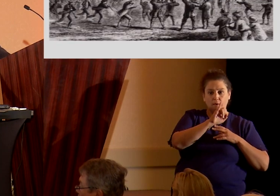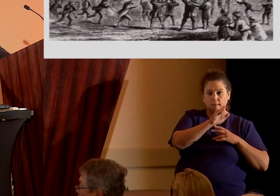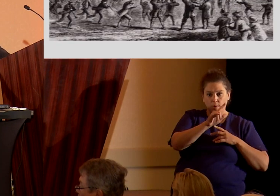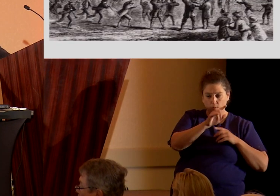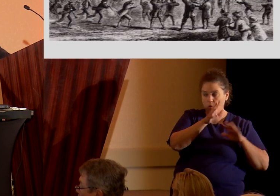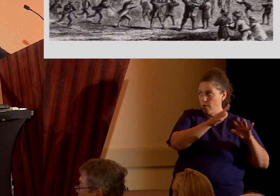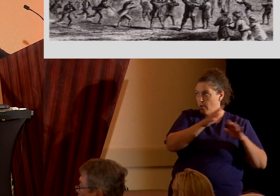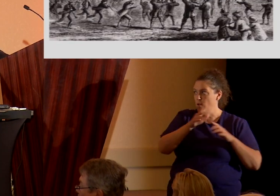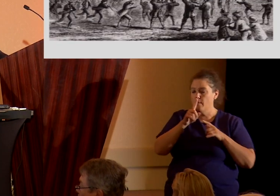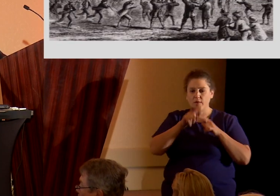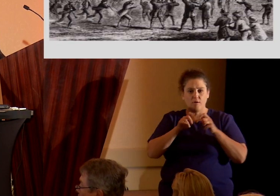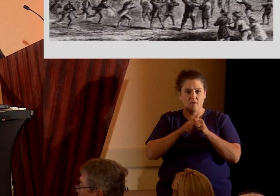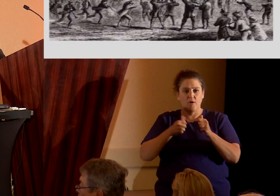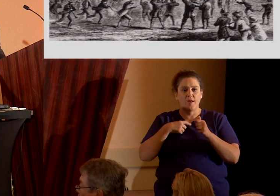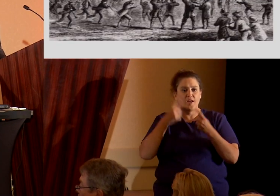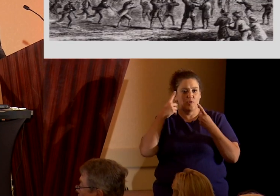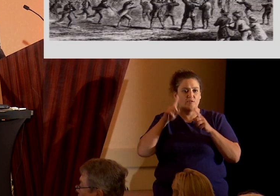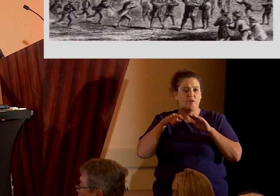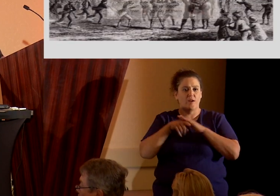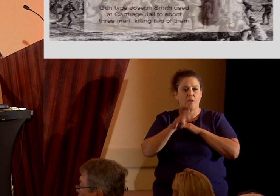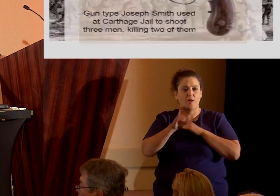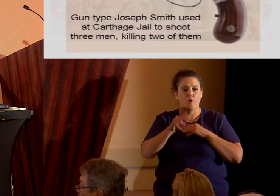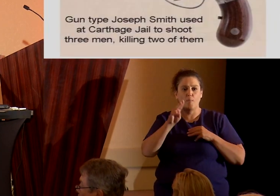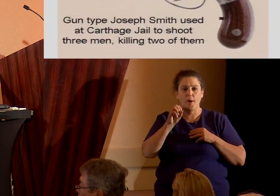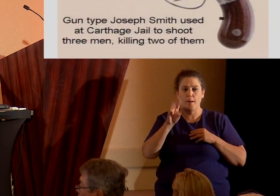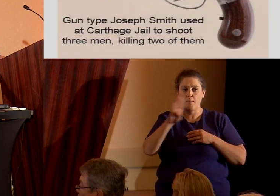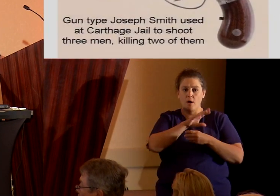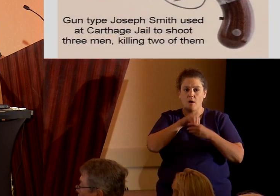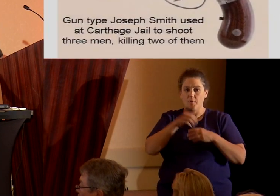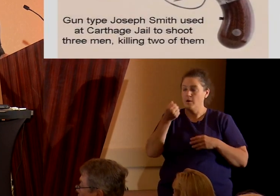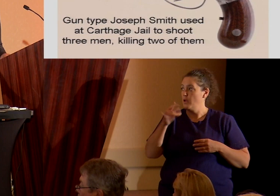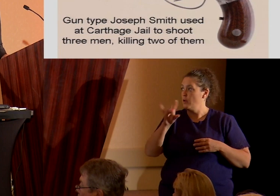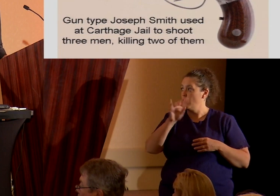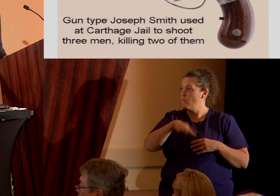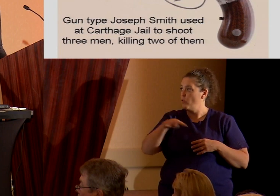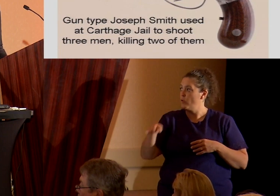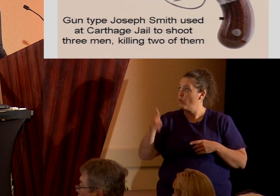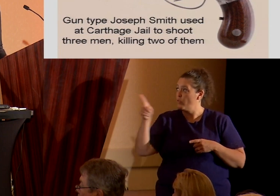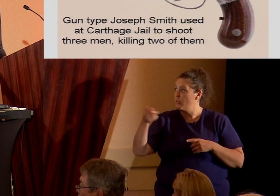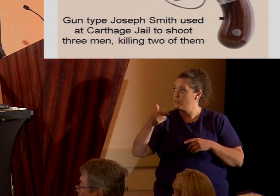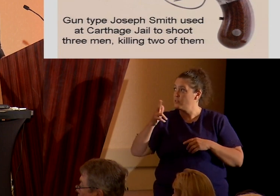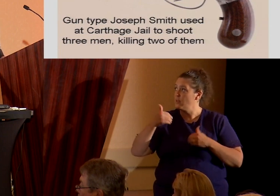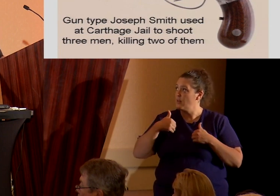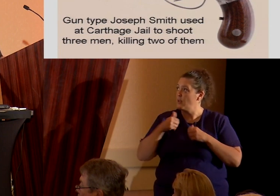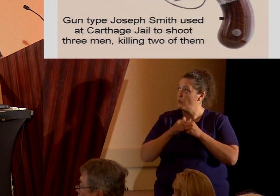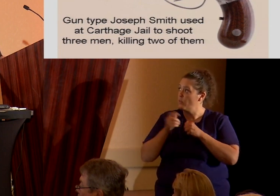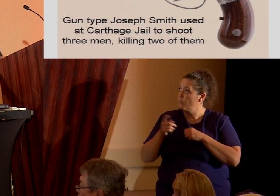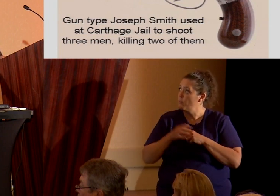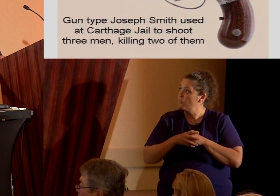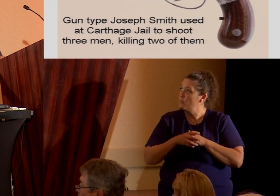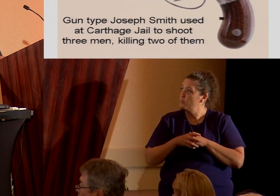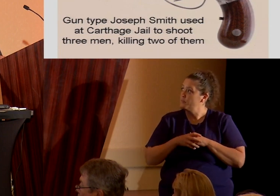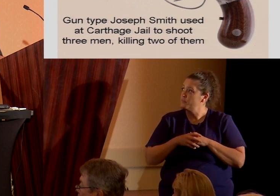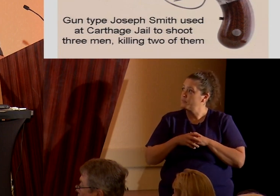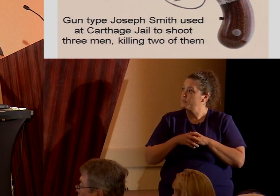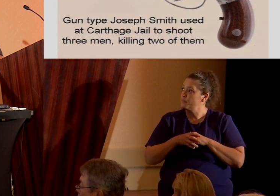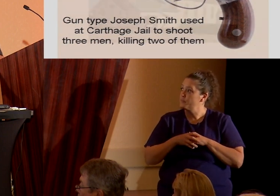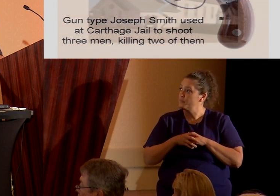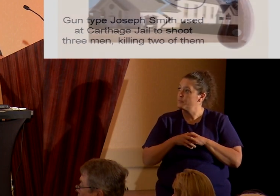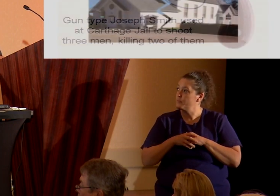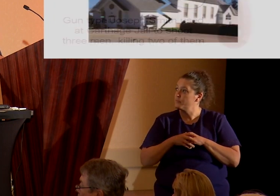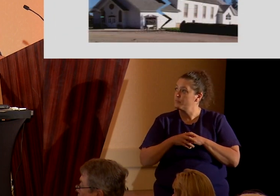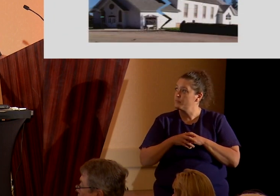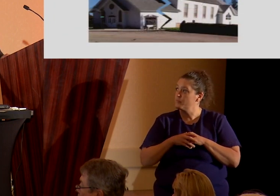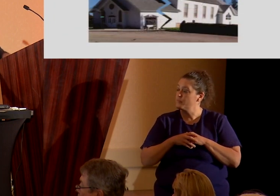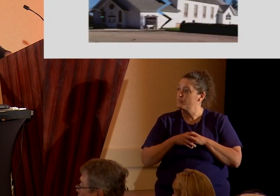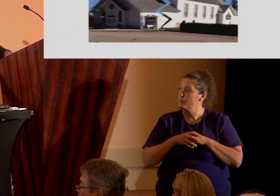was finally killed by a mob while in jail in 1844. Here's the gun he had in his hands. Wouldn't that happen? It is martyrdom. After